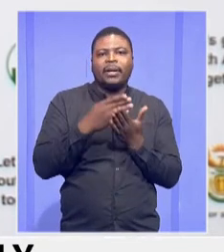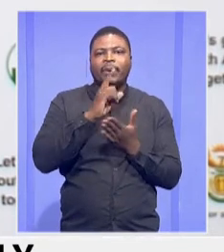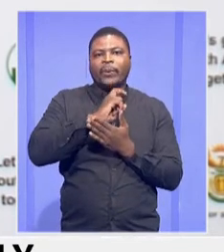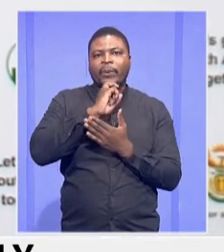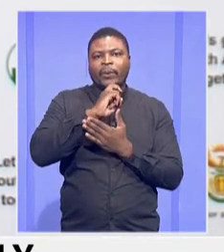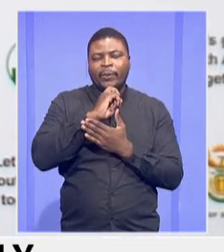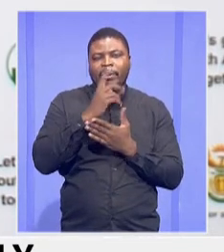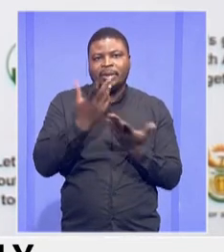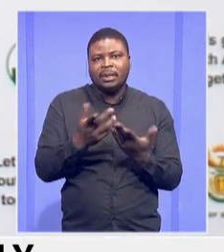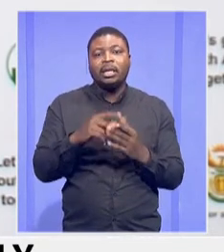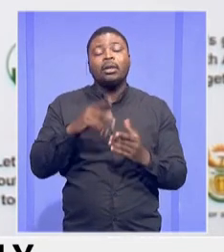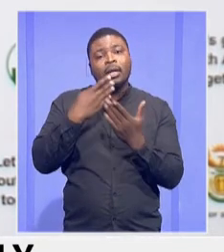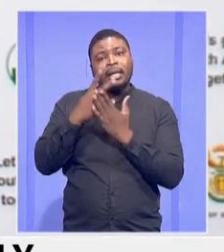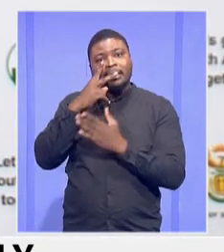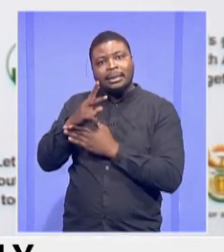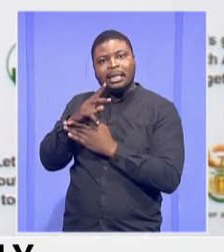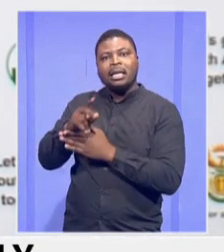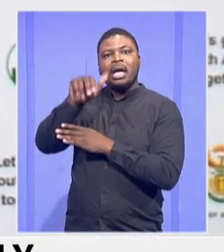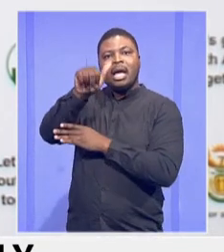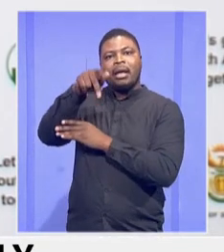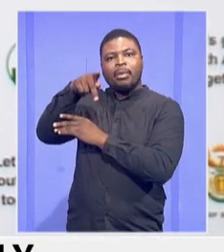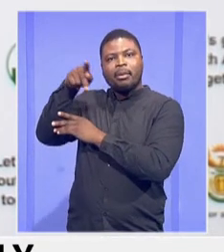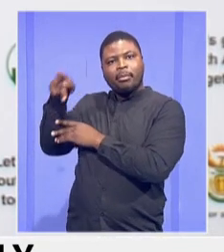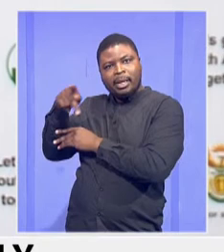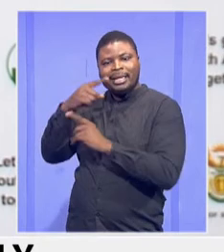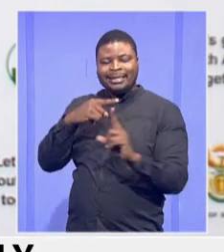see, the APP target is 50.